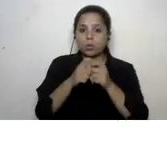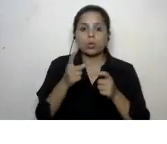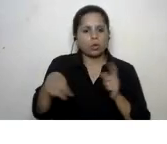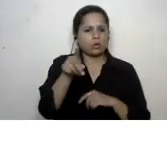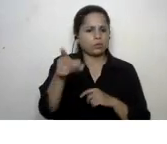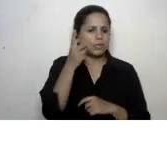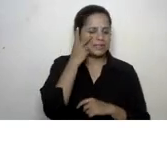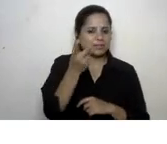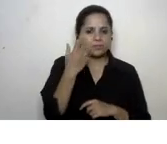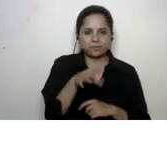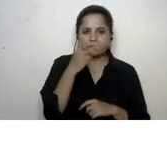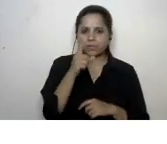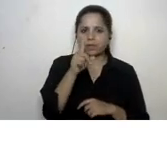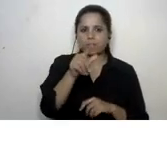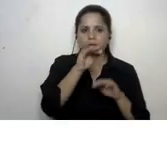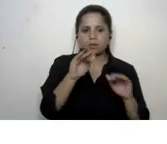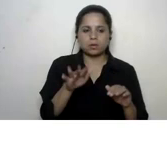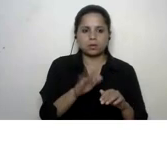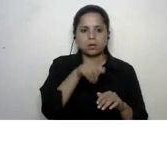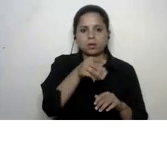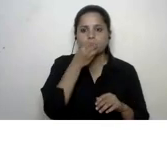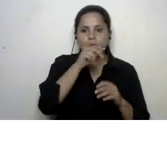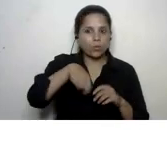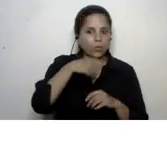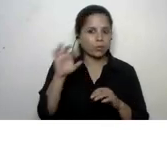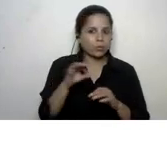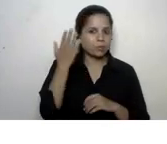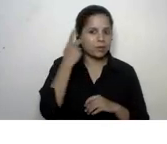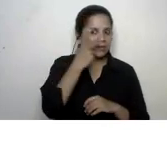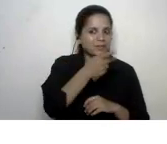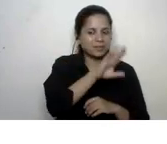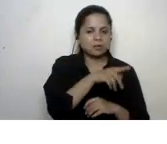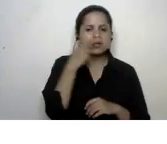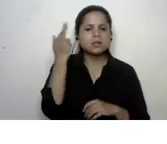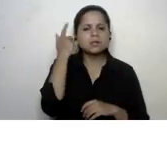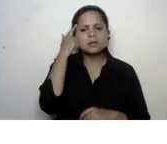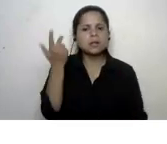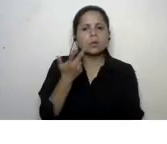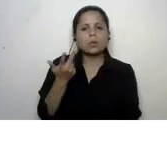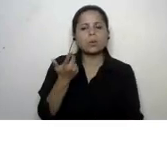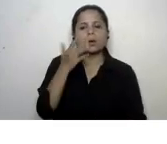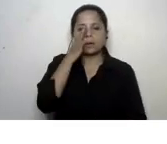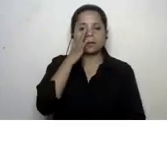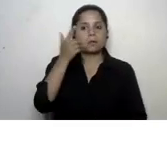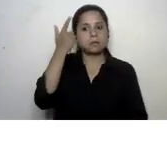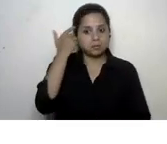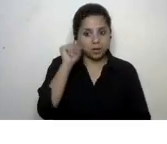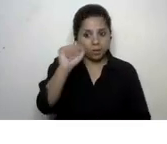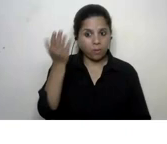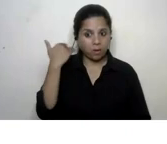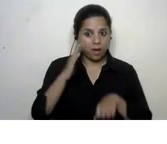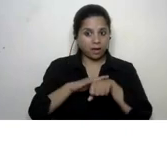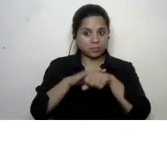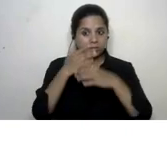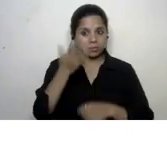noticed so there is one child in whose house no food was cooked what could be the reason and then has it ever happened to you that you've been